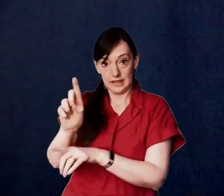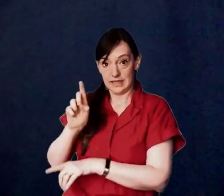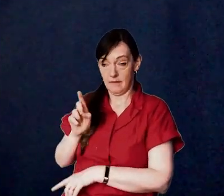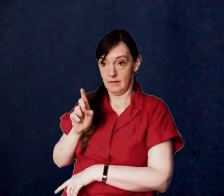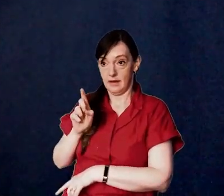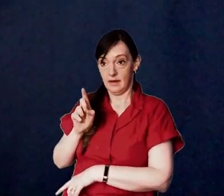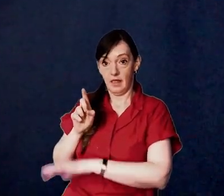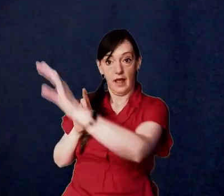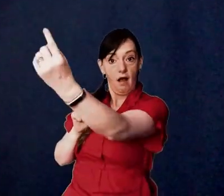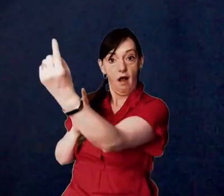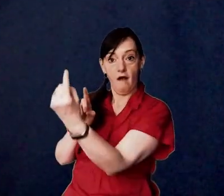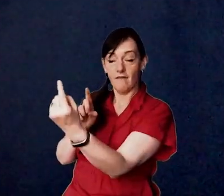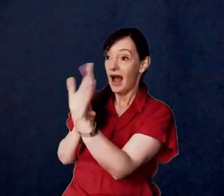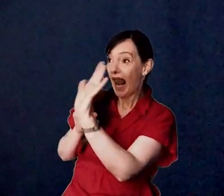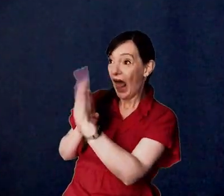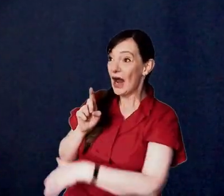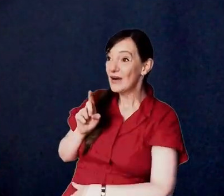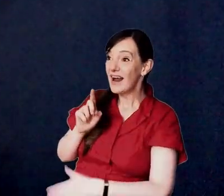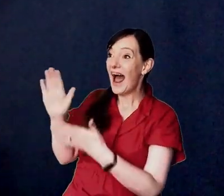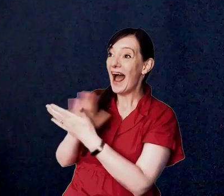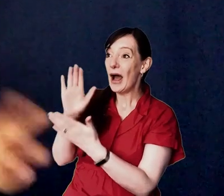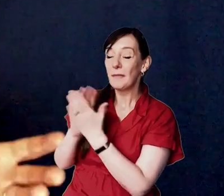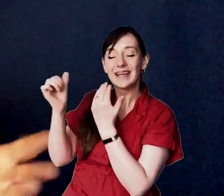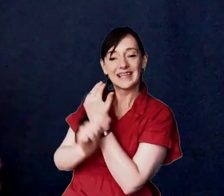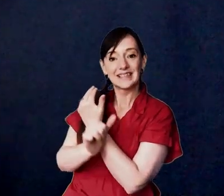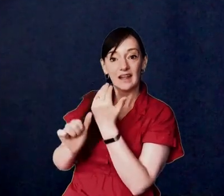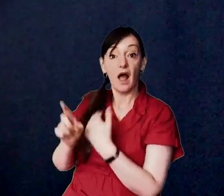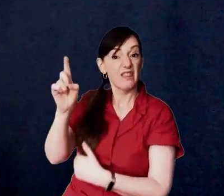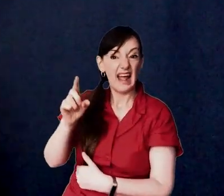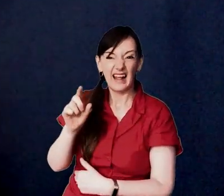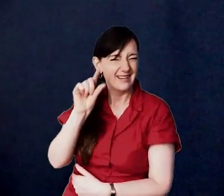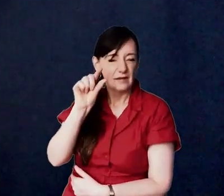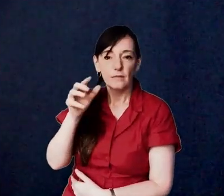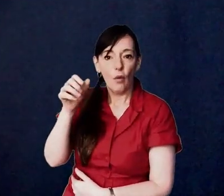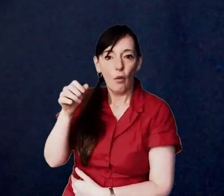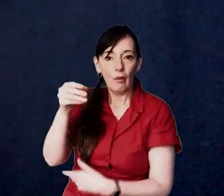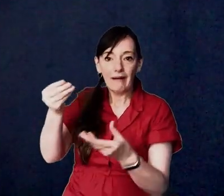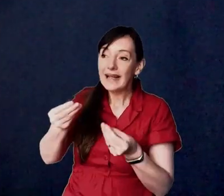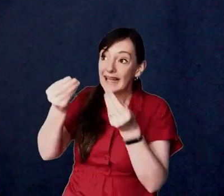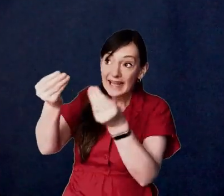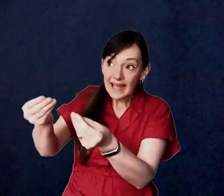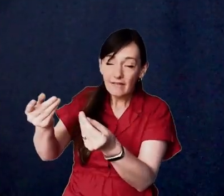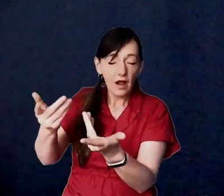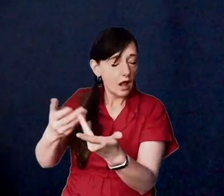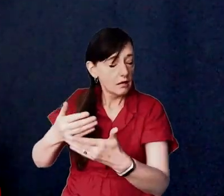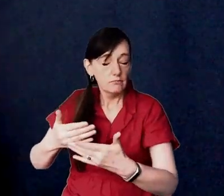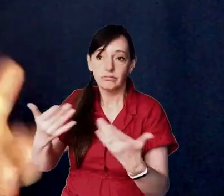and when they opened the door said a socially distanced happy easter and that little gift sparked so many conversations and as people responded